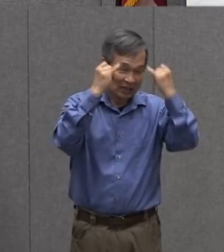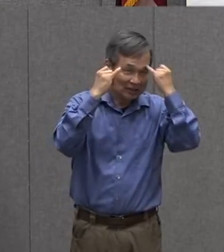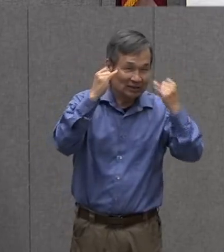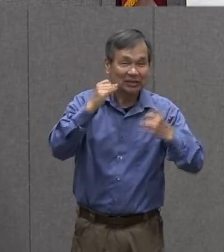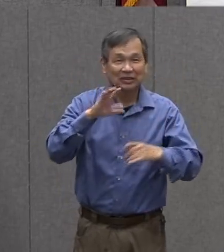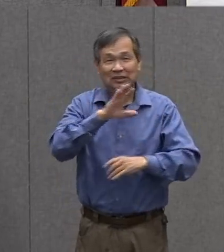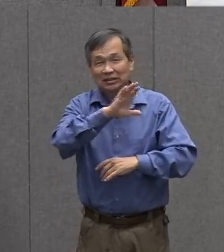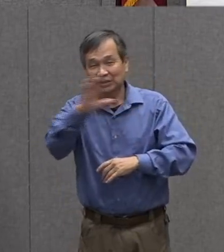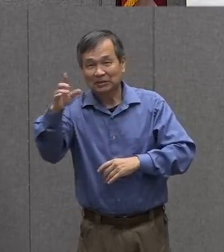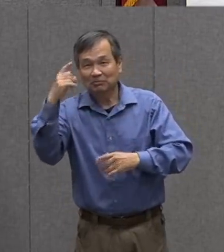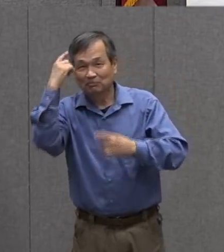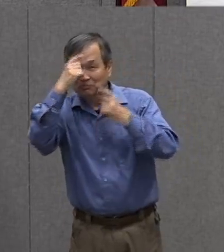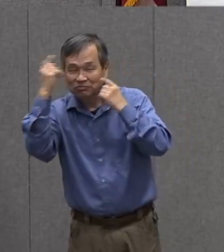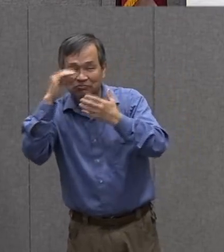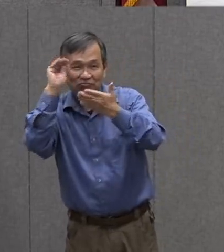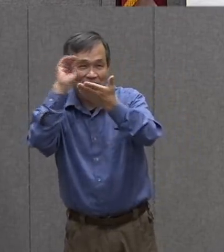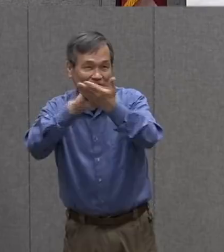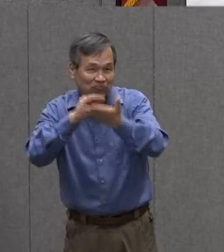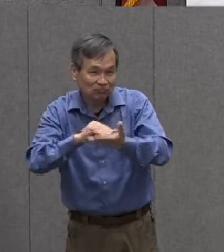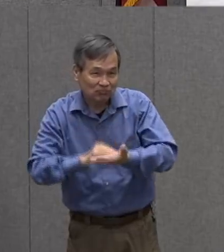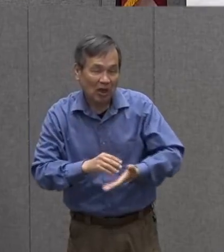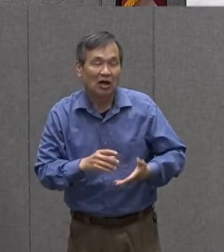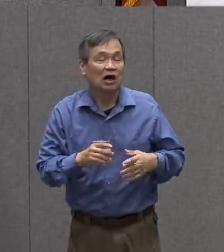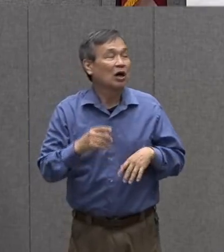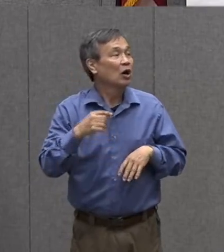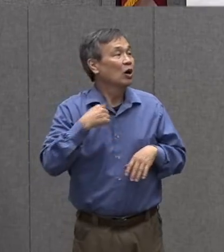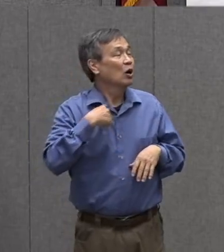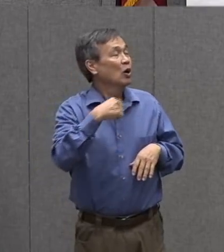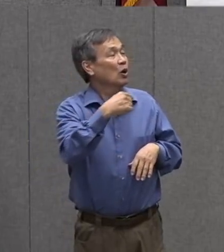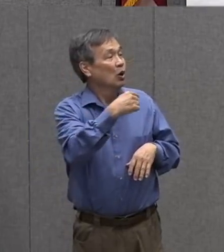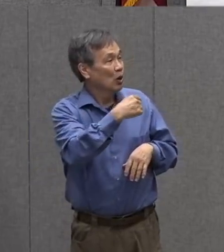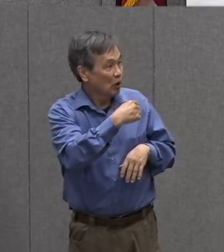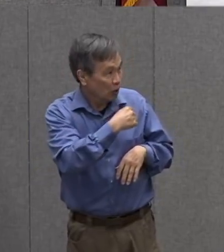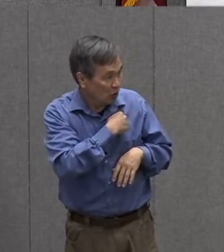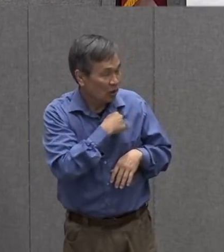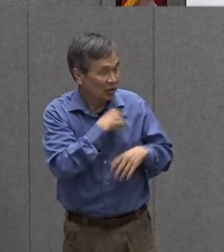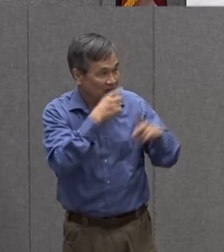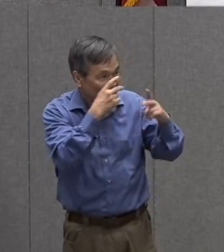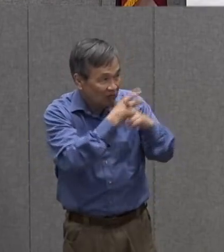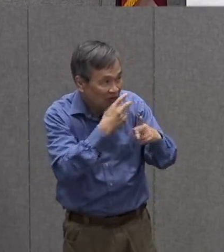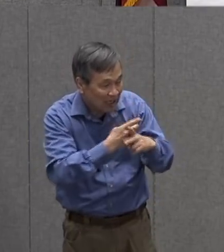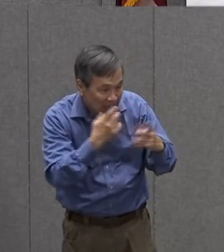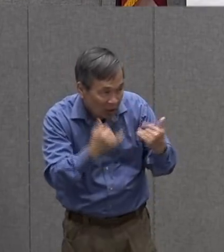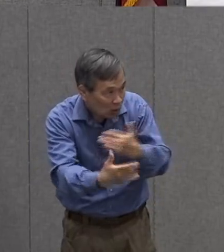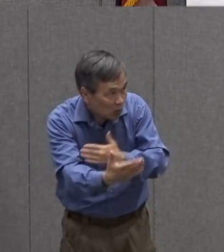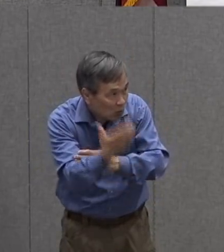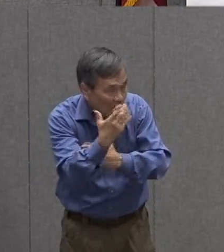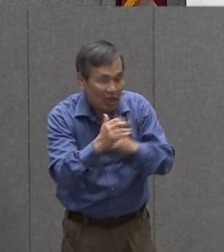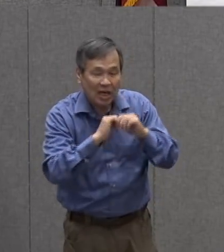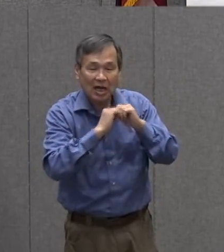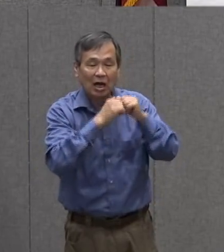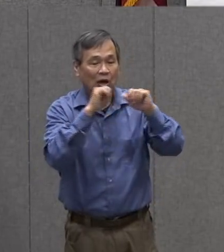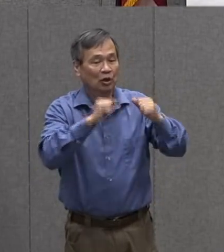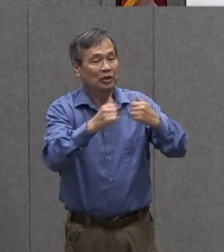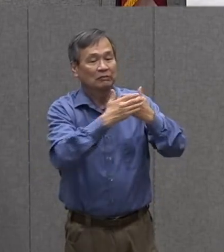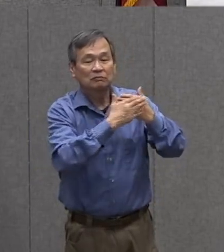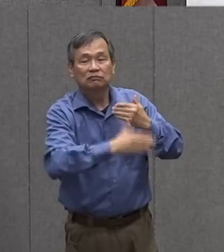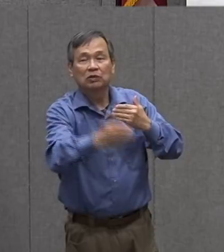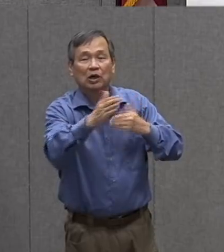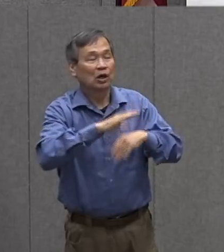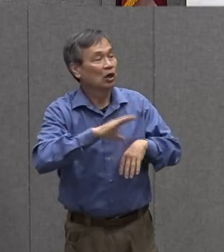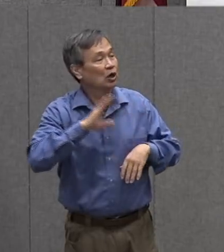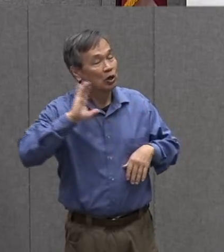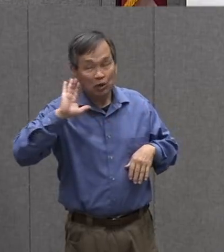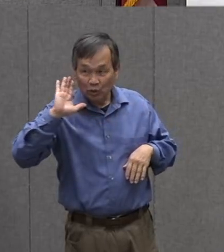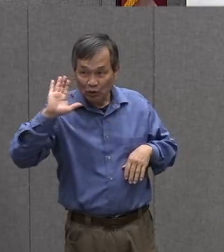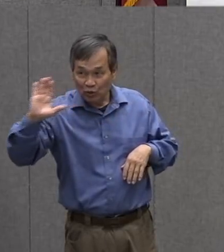and we're going to look at a couple of ways that we can do that this morning so you can keep all of your thoughts when